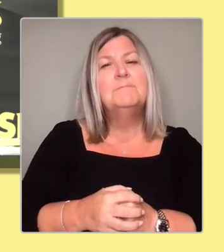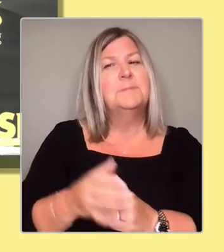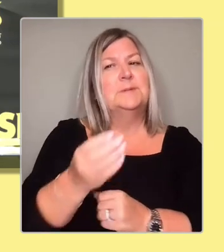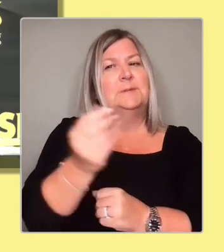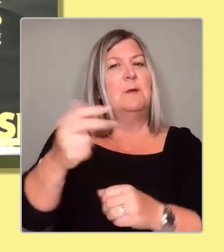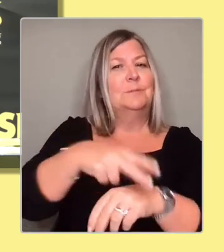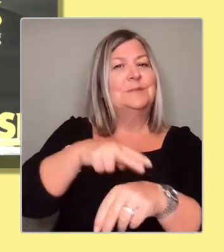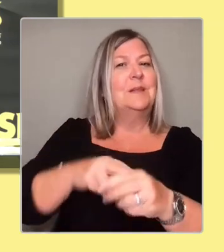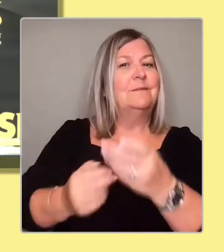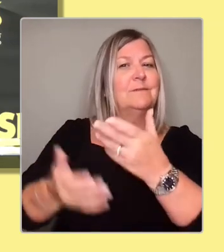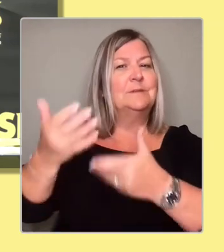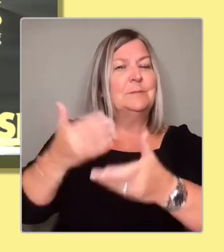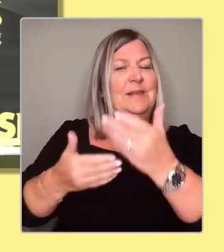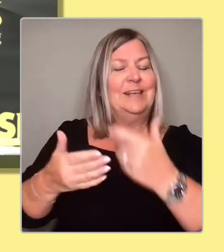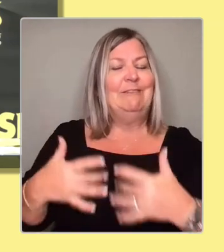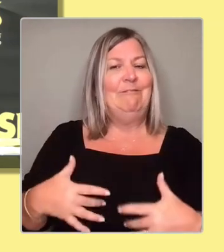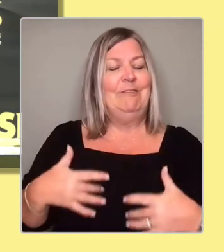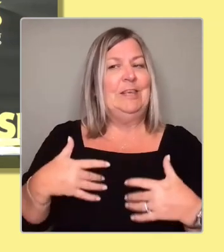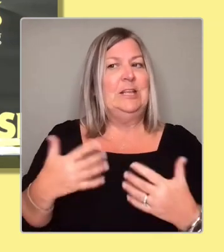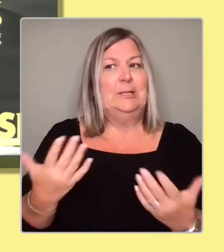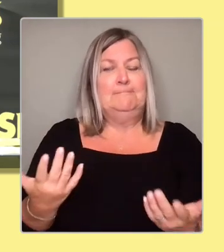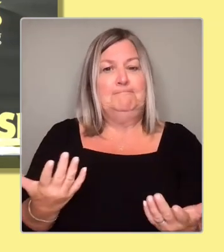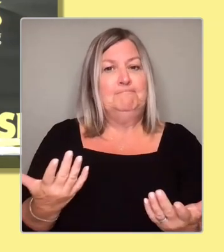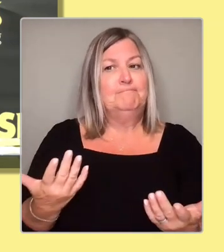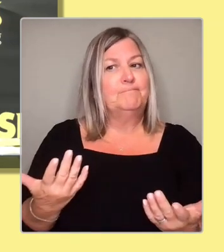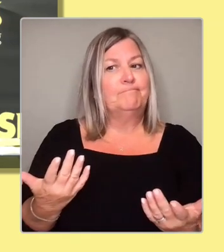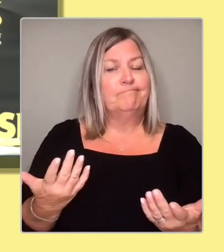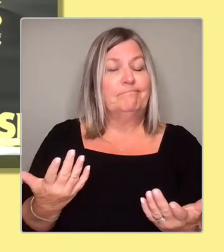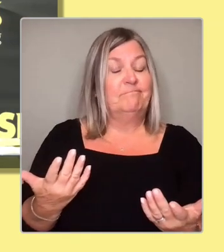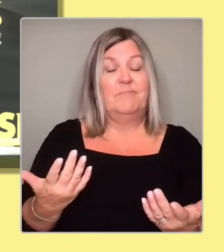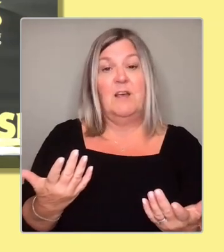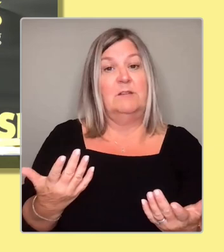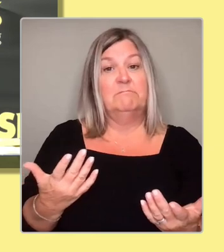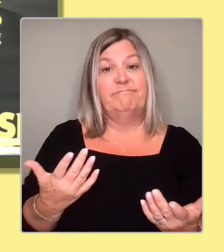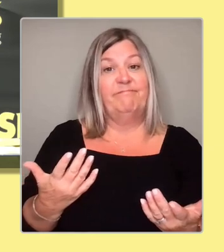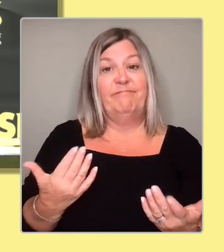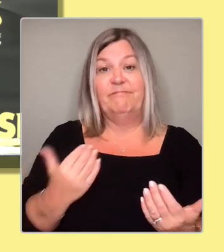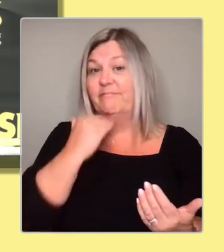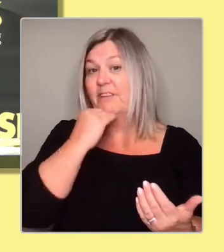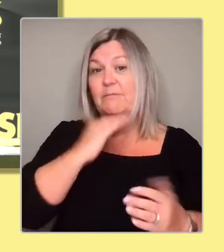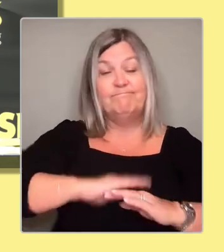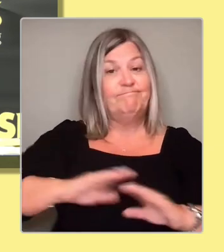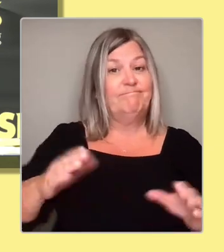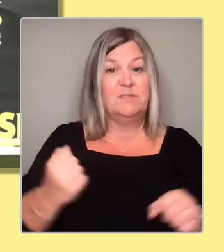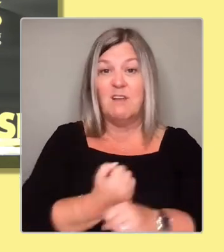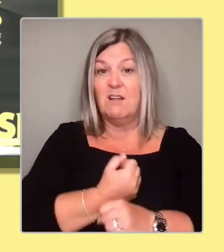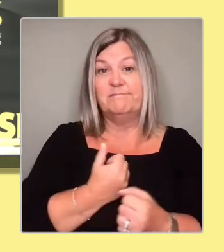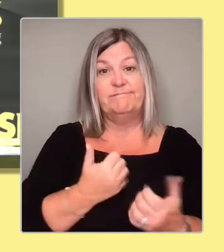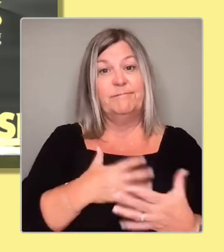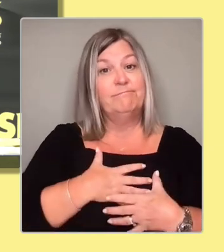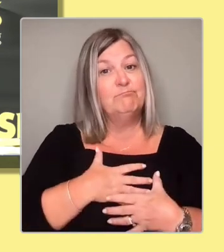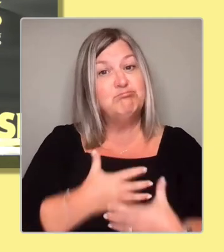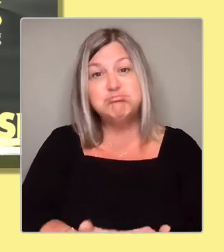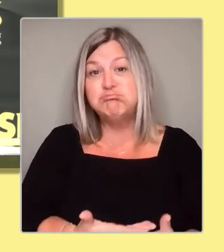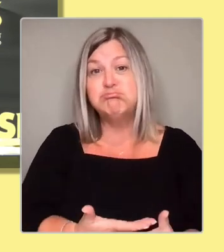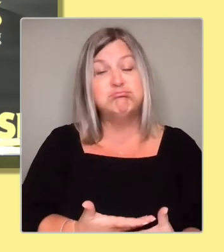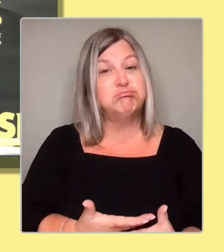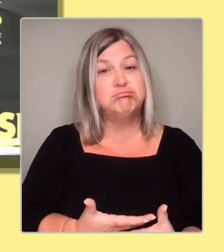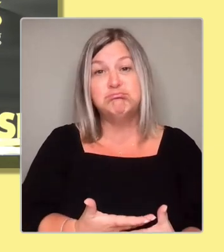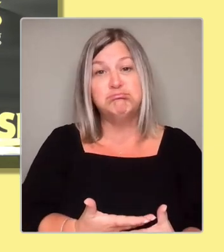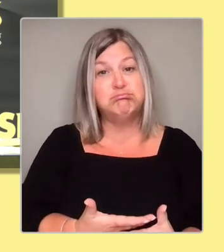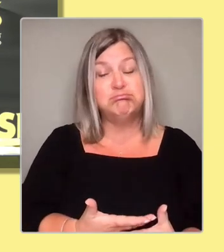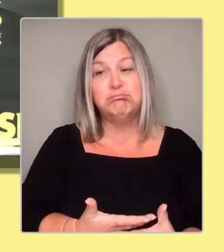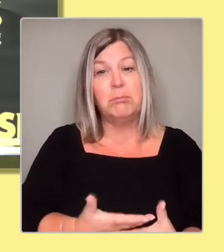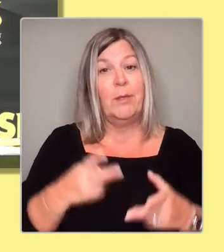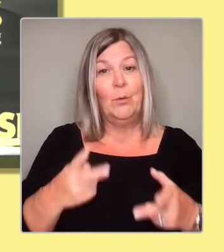you know, just absolutely on their last legs in terms of how things are operating. So what I'm suggesting for that is that in each workplace,